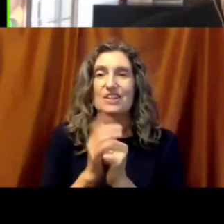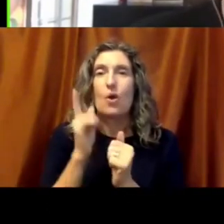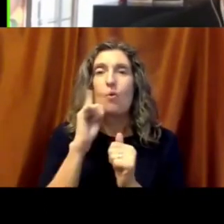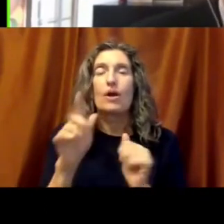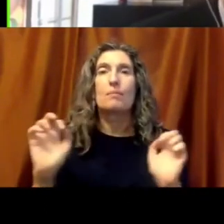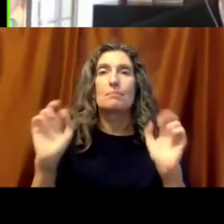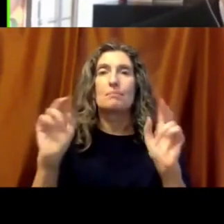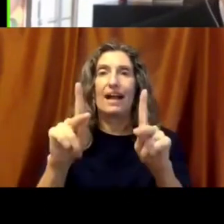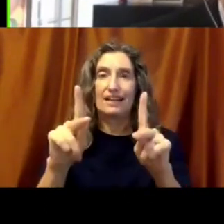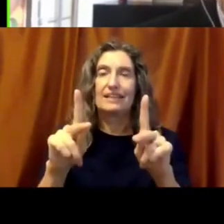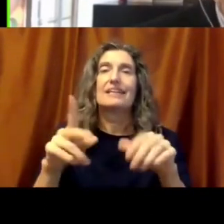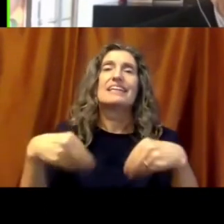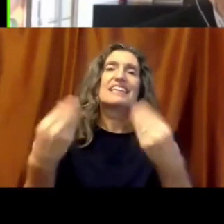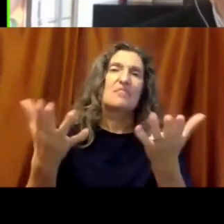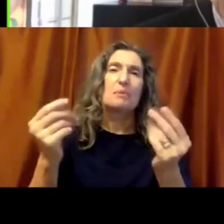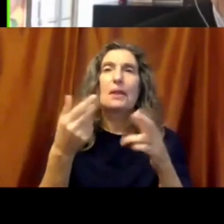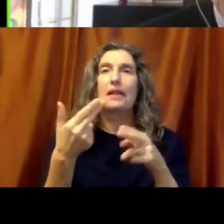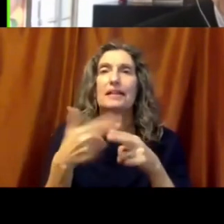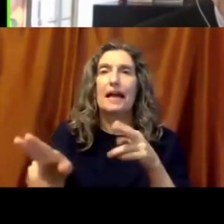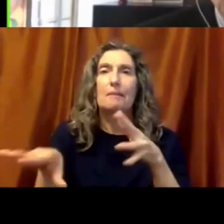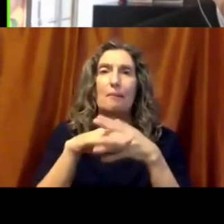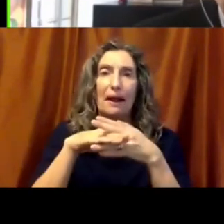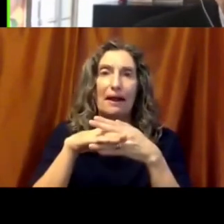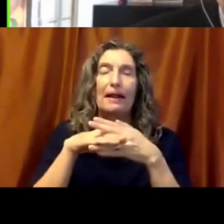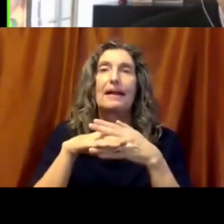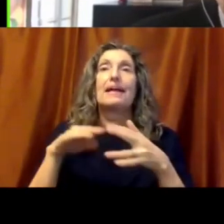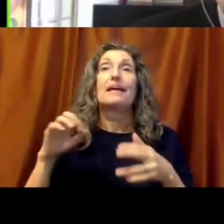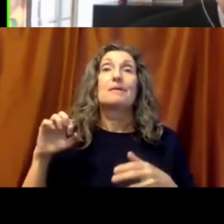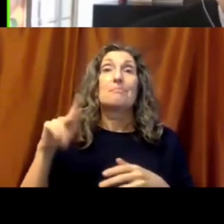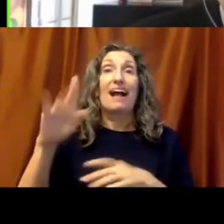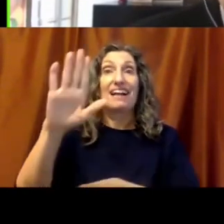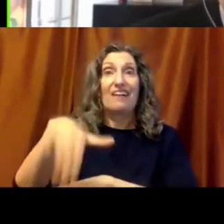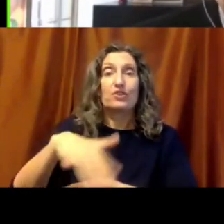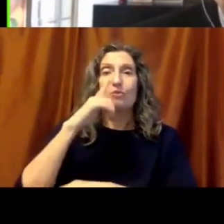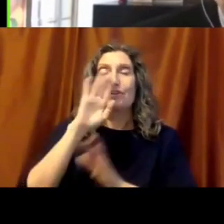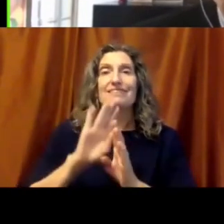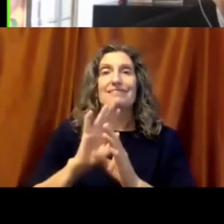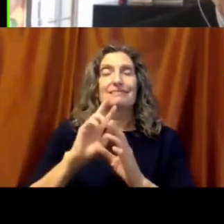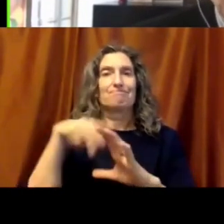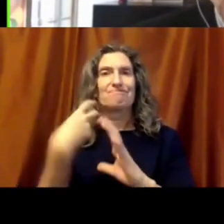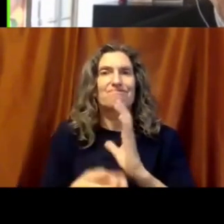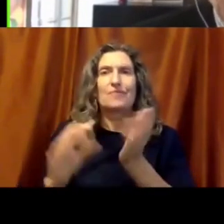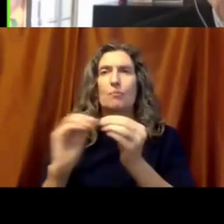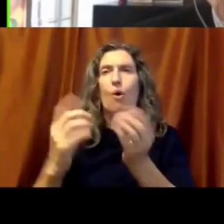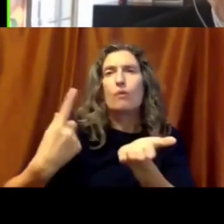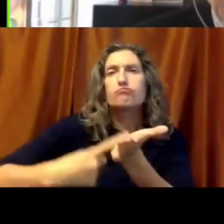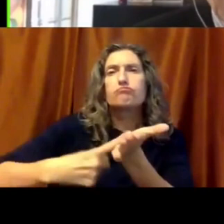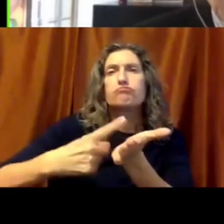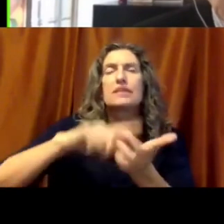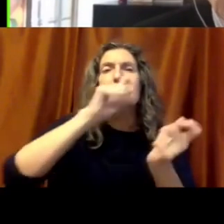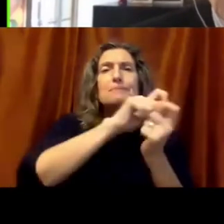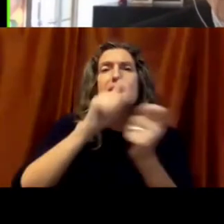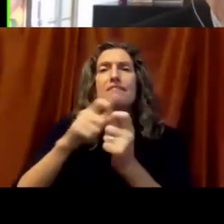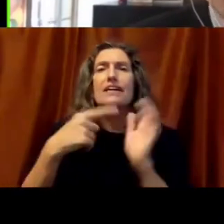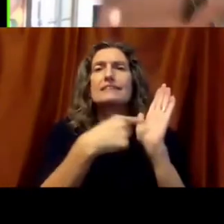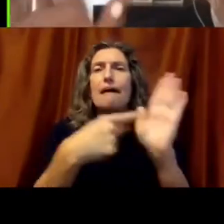we're going to return now, give people a little tiny break. And this afternoon, we dive into some of the specifics of what people are doing. And